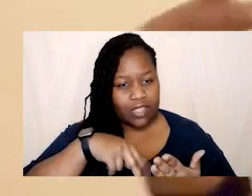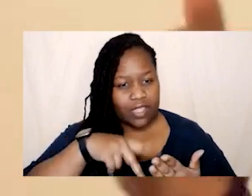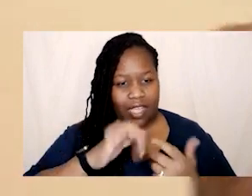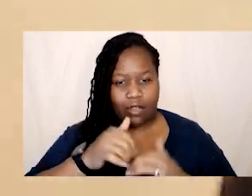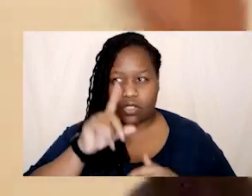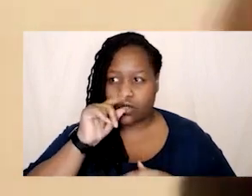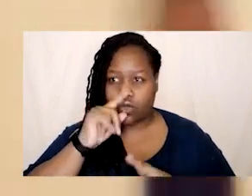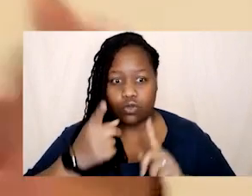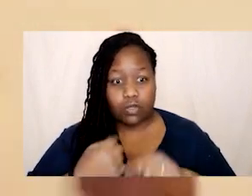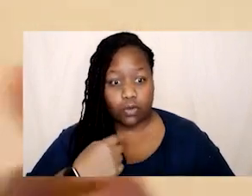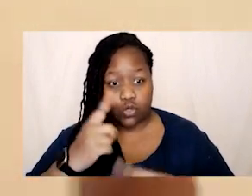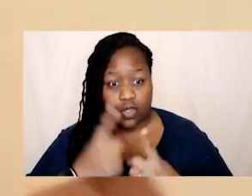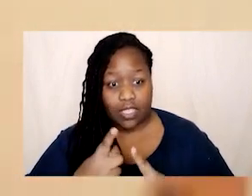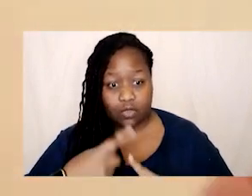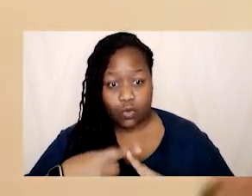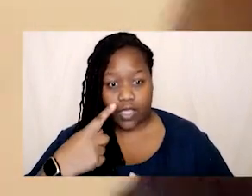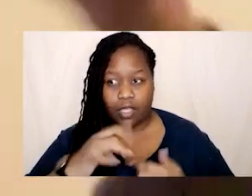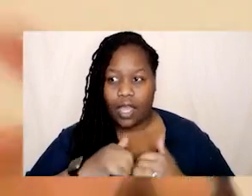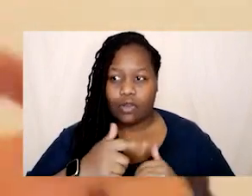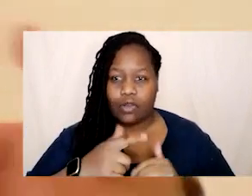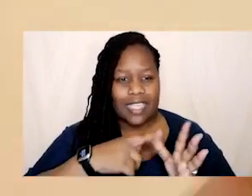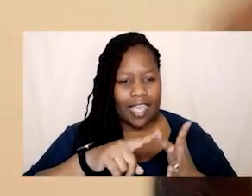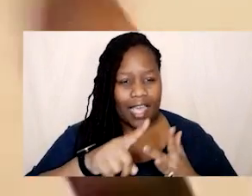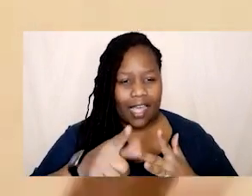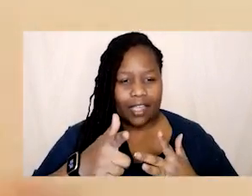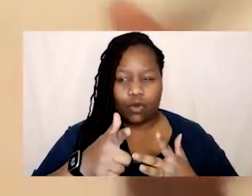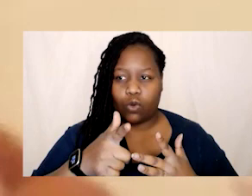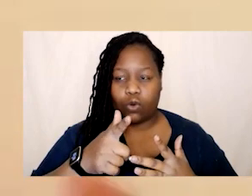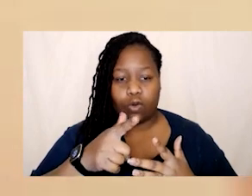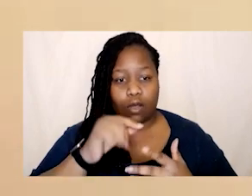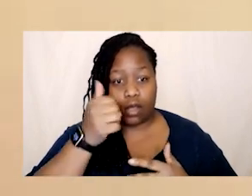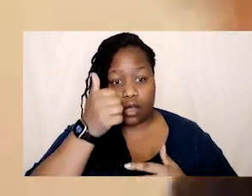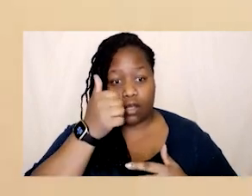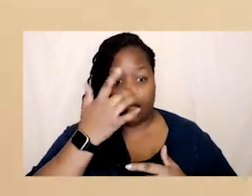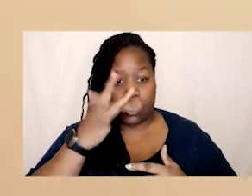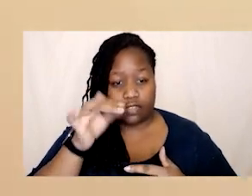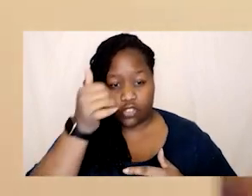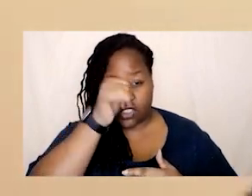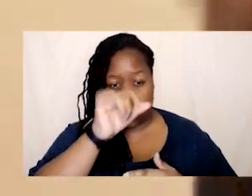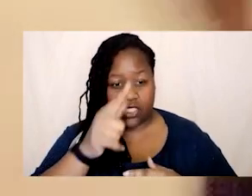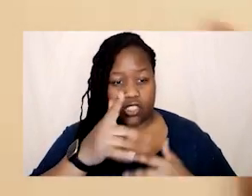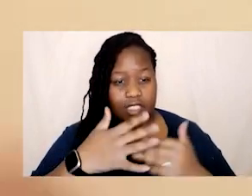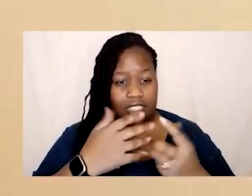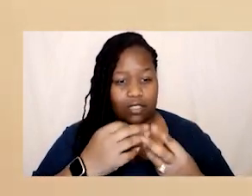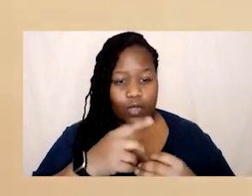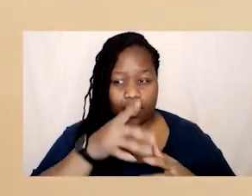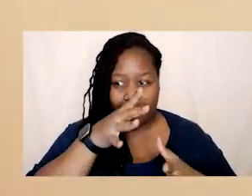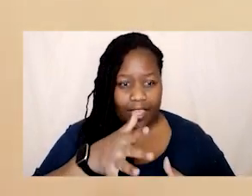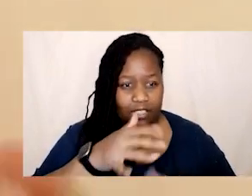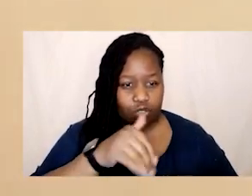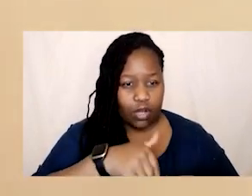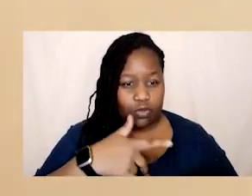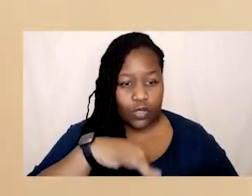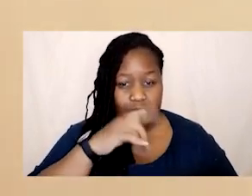things quicker how is the ai tools that they've used to respond to hateful conduct was actually responding to the intersectionality of things like we need that as